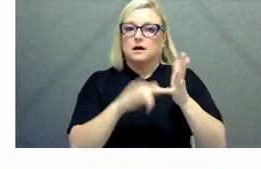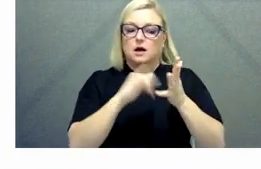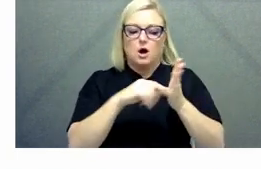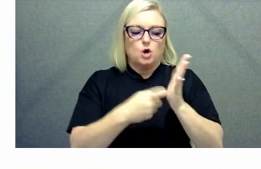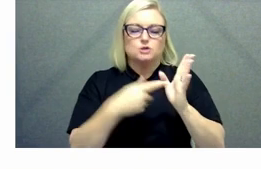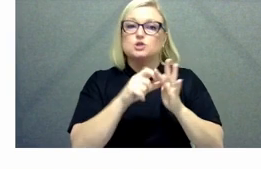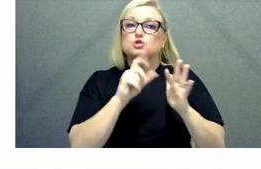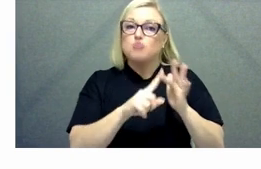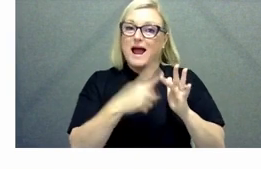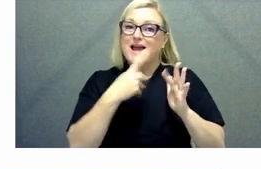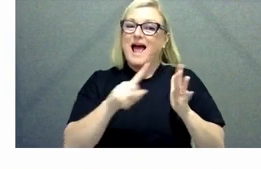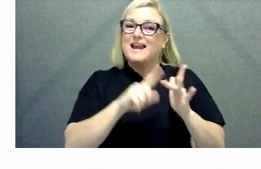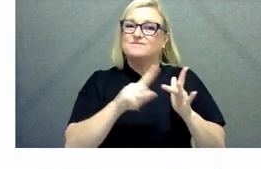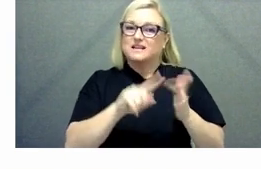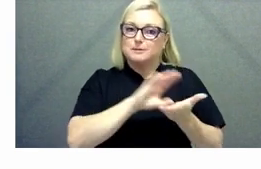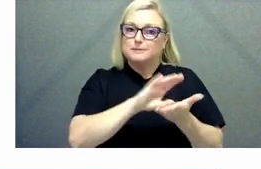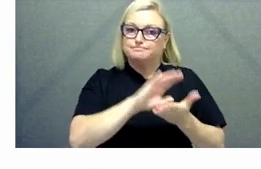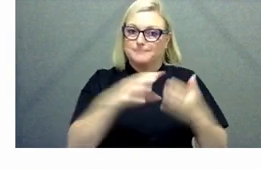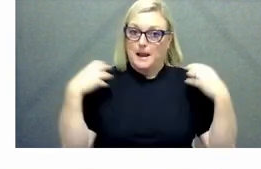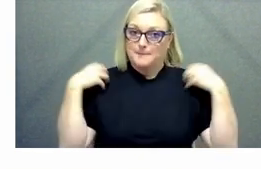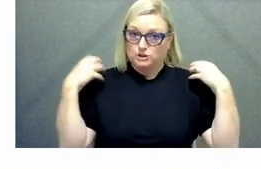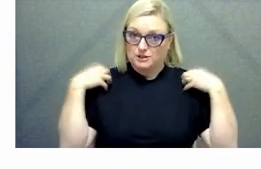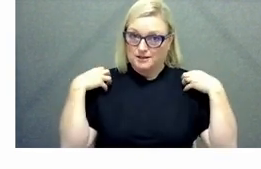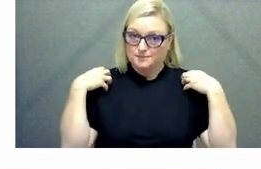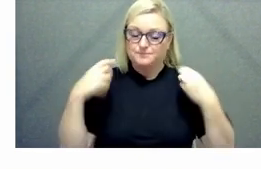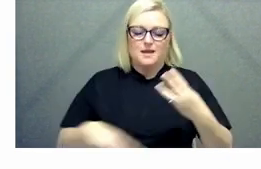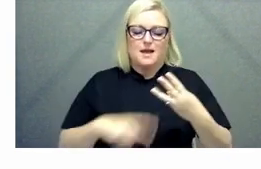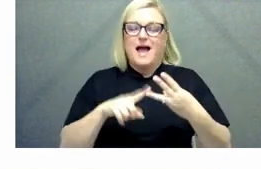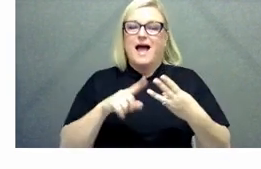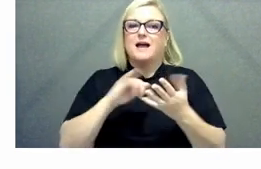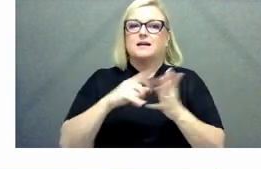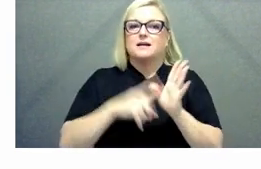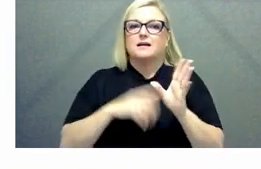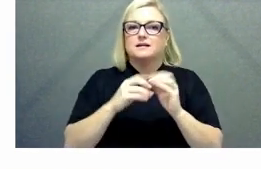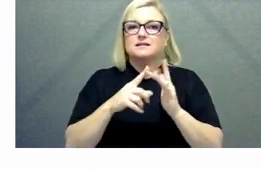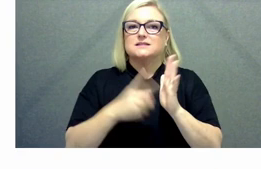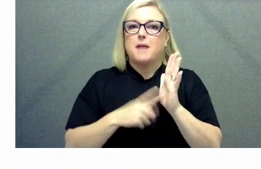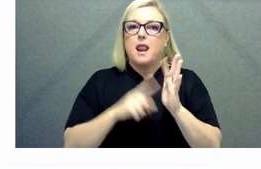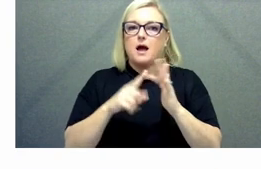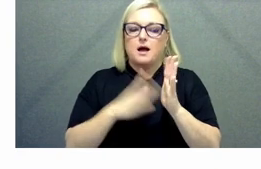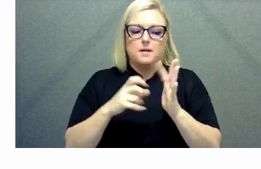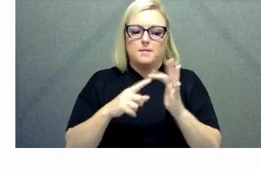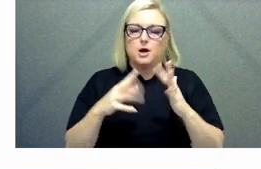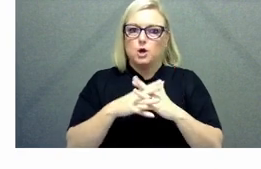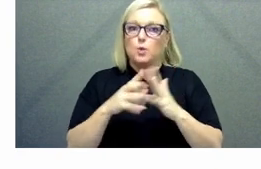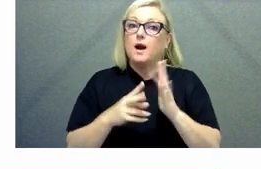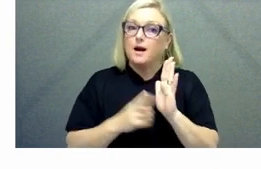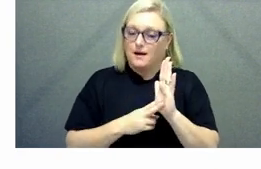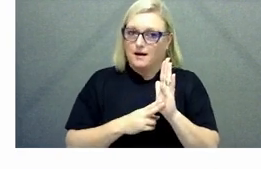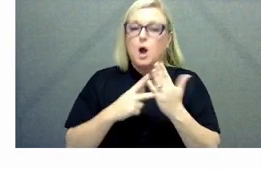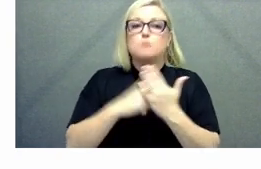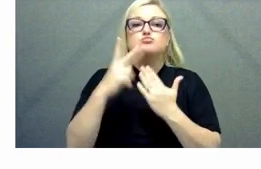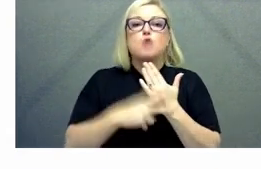commission and sybilla mccoon who's one of my colleagues from the australian bureau of statistics as program manager